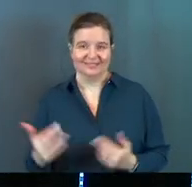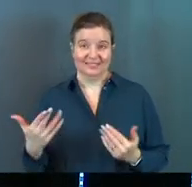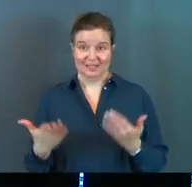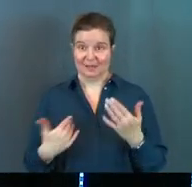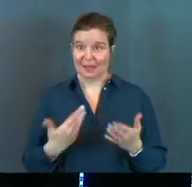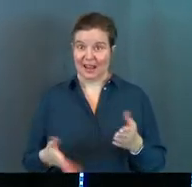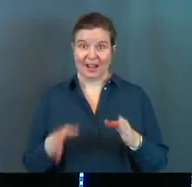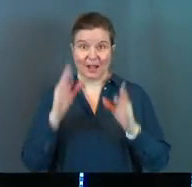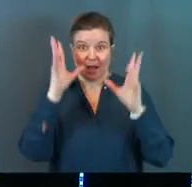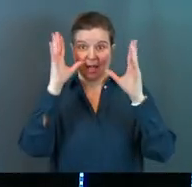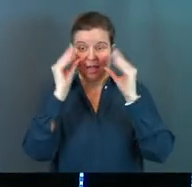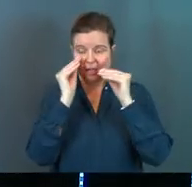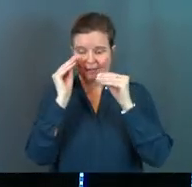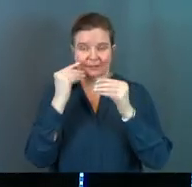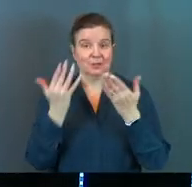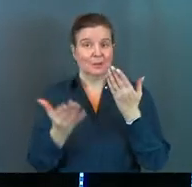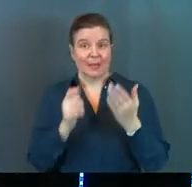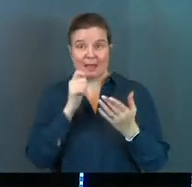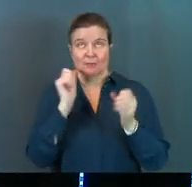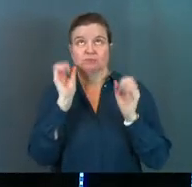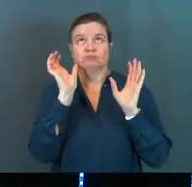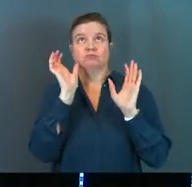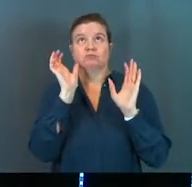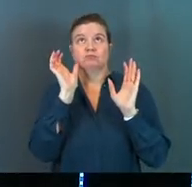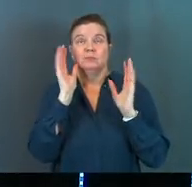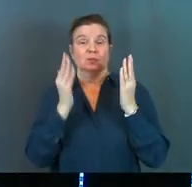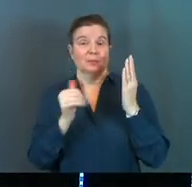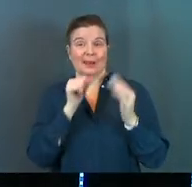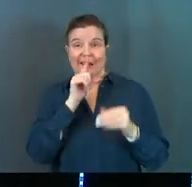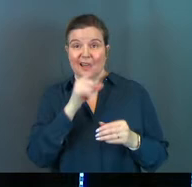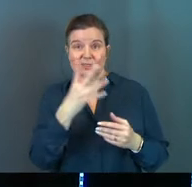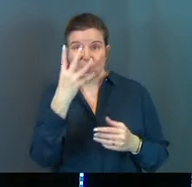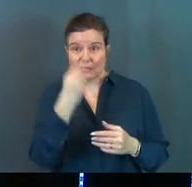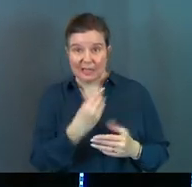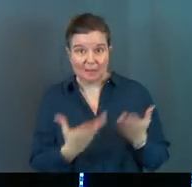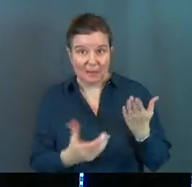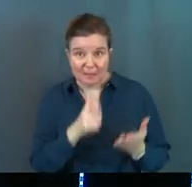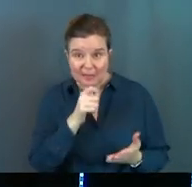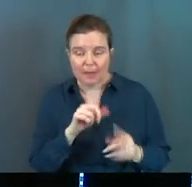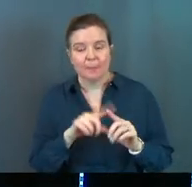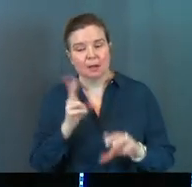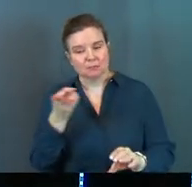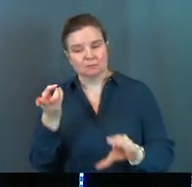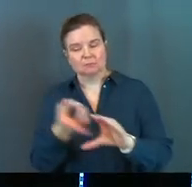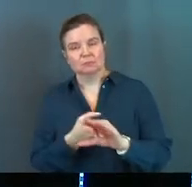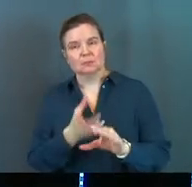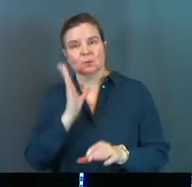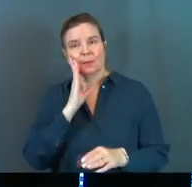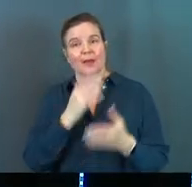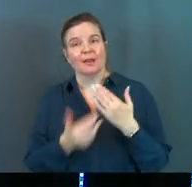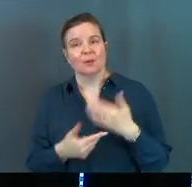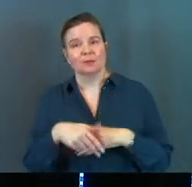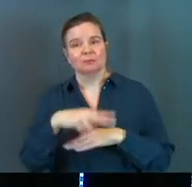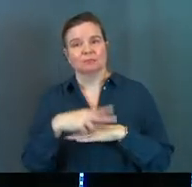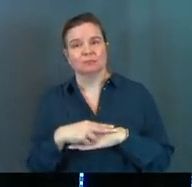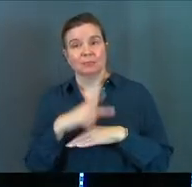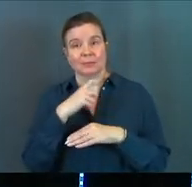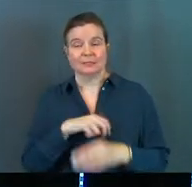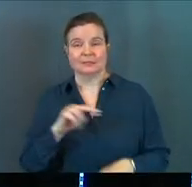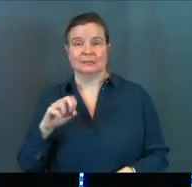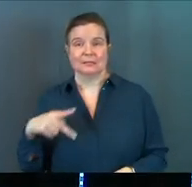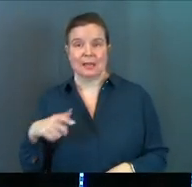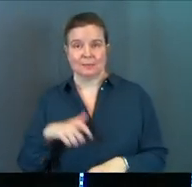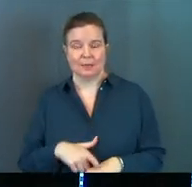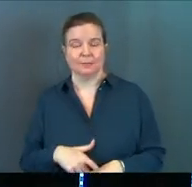You might not close your eyes. You might not like it. You might not actually go to sleep. Just go to your bed. Because it's nap time.